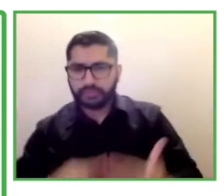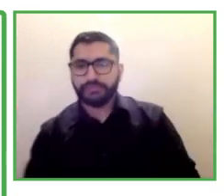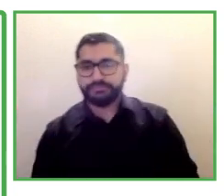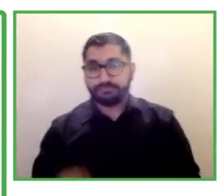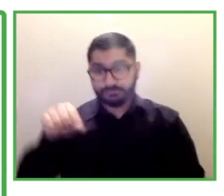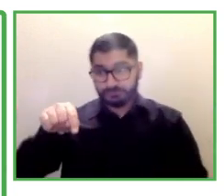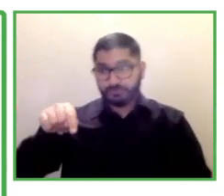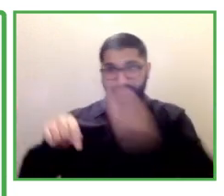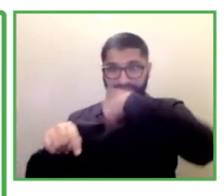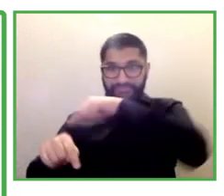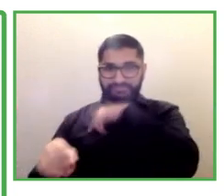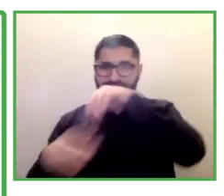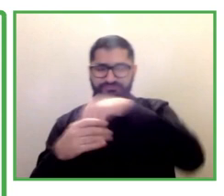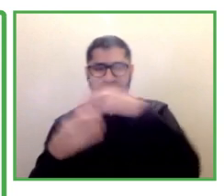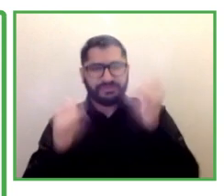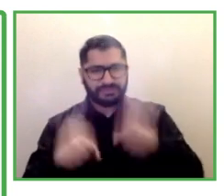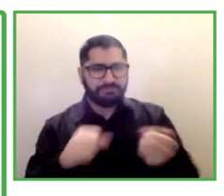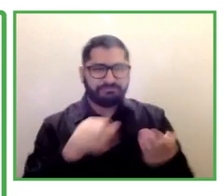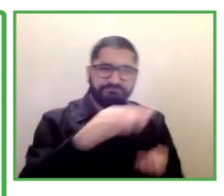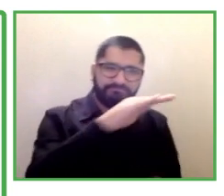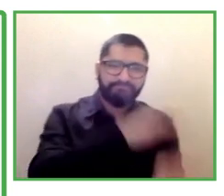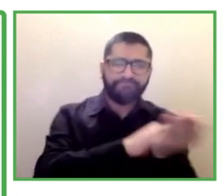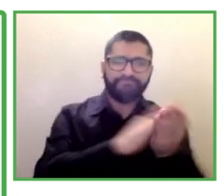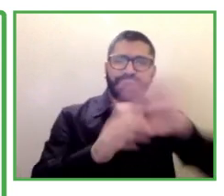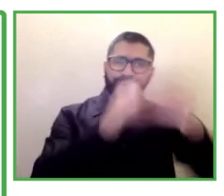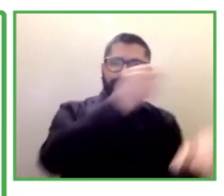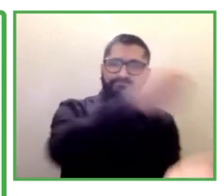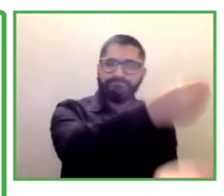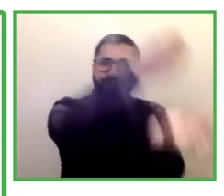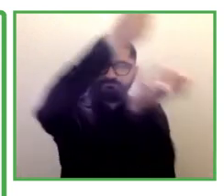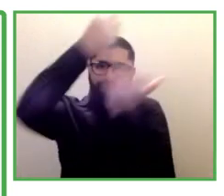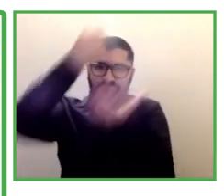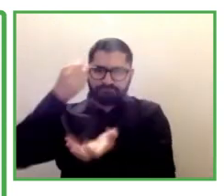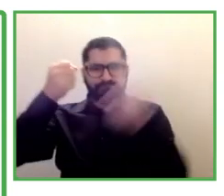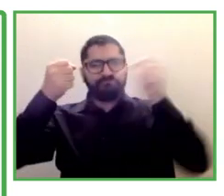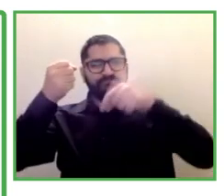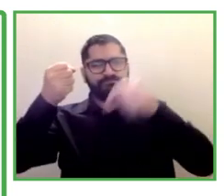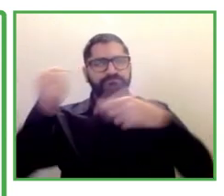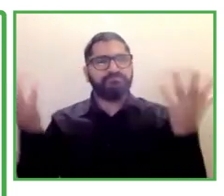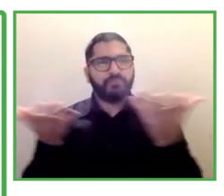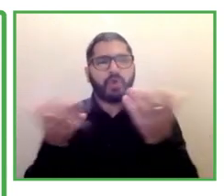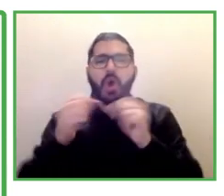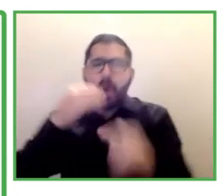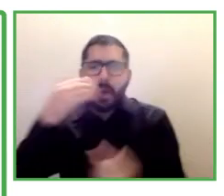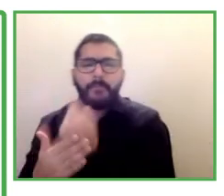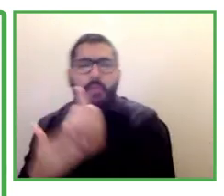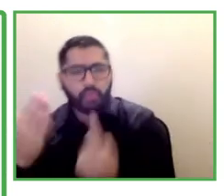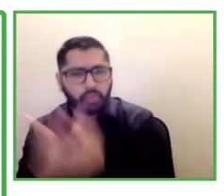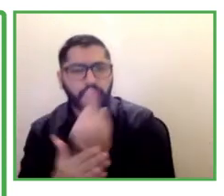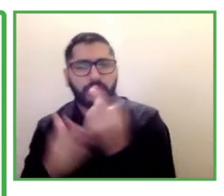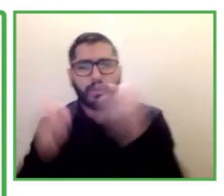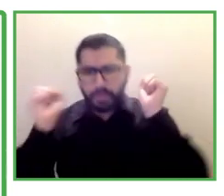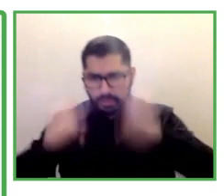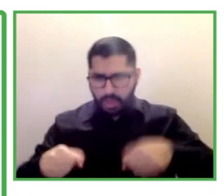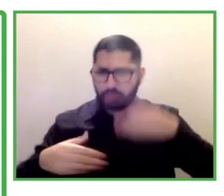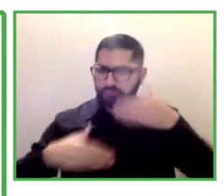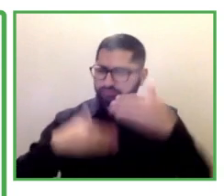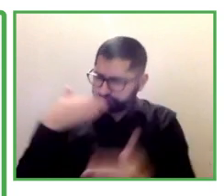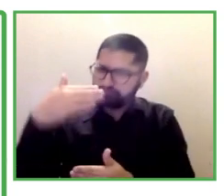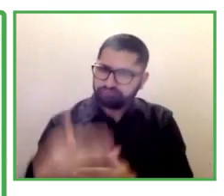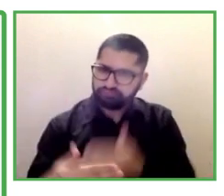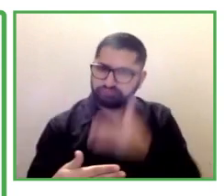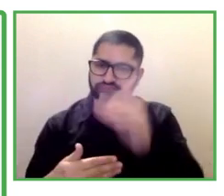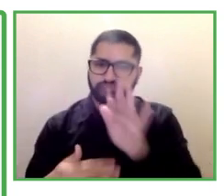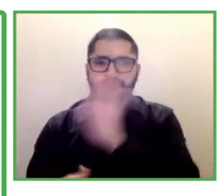I'm happy to say that we have been able to renew and continue our project every three years. Now the next project